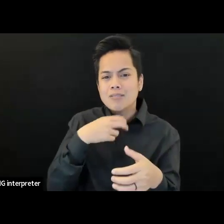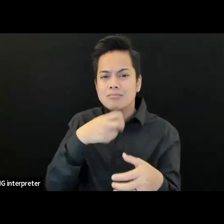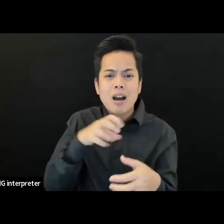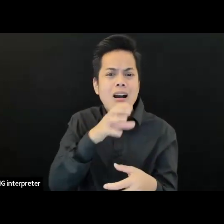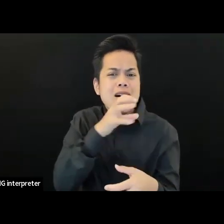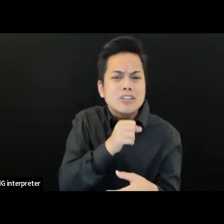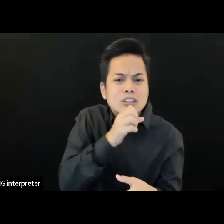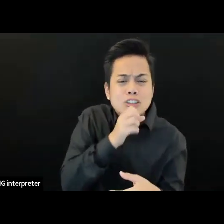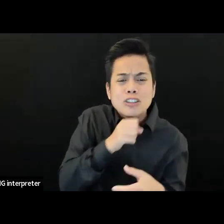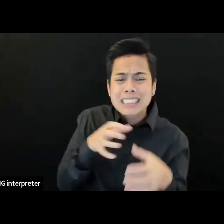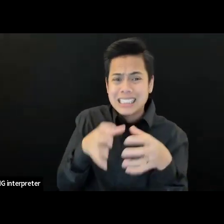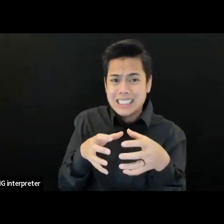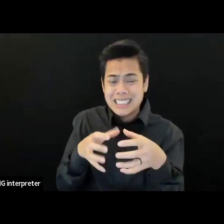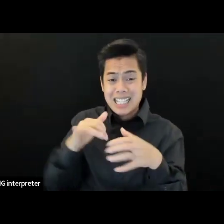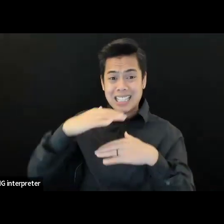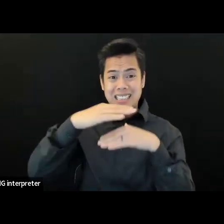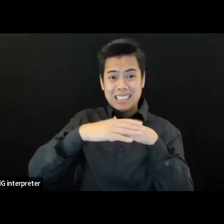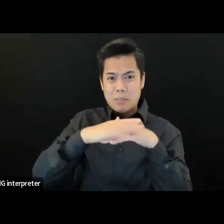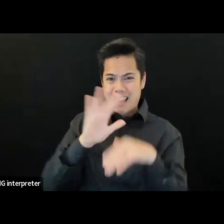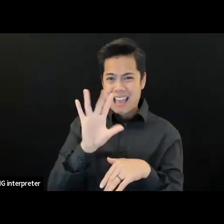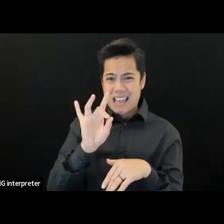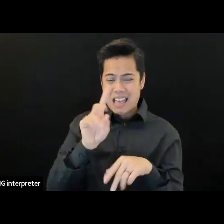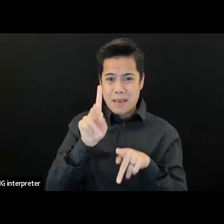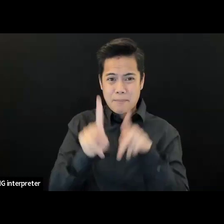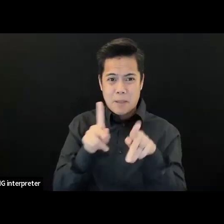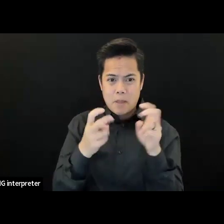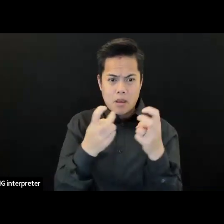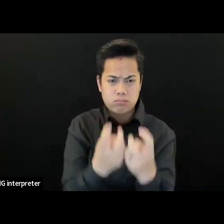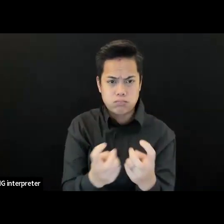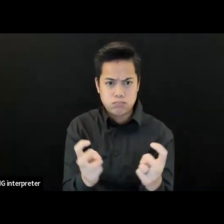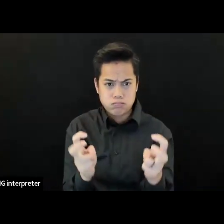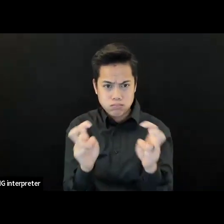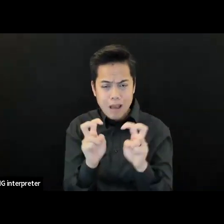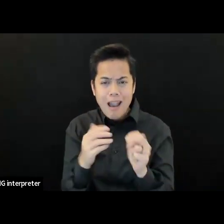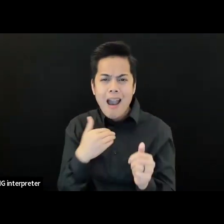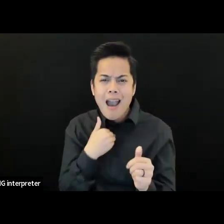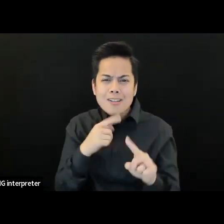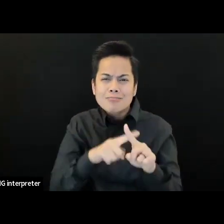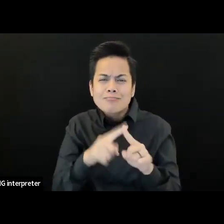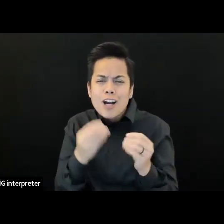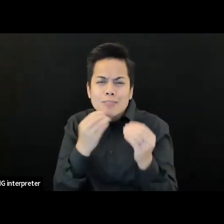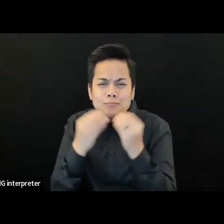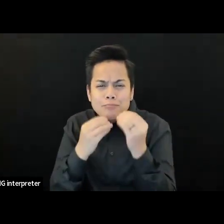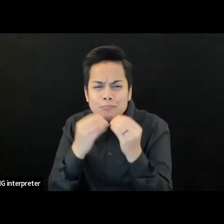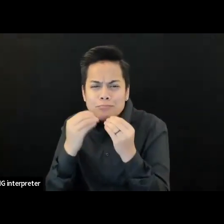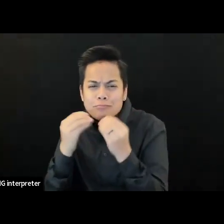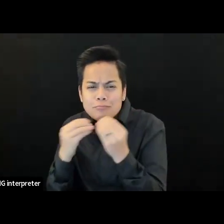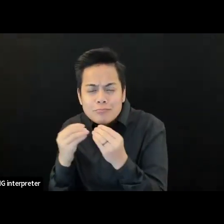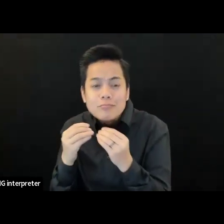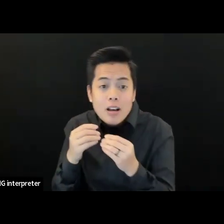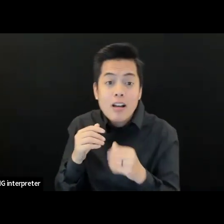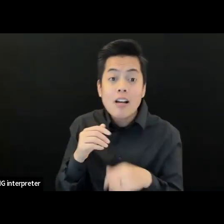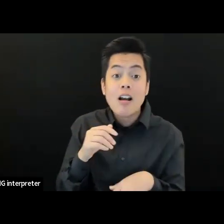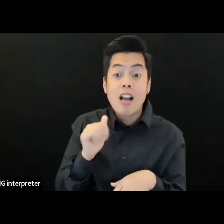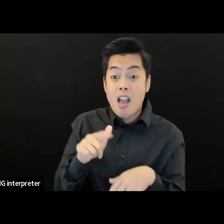the table with lots of snacks. And Emily, and they're looking at Emily, who's facilitating a focus group for the